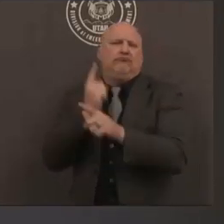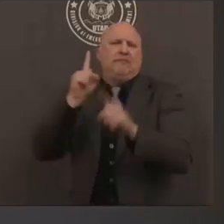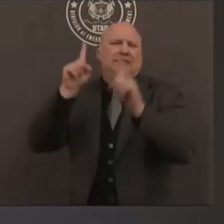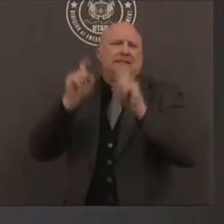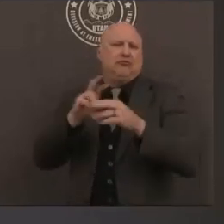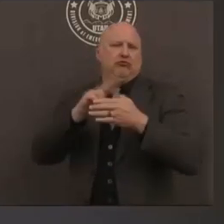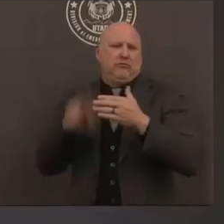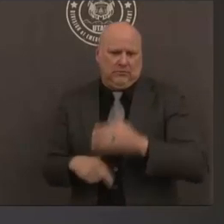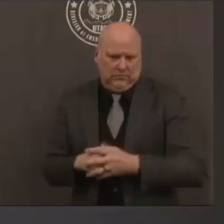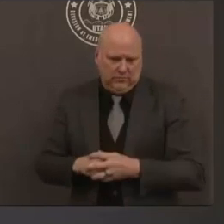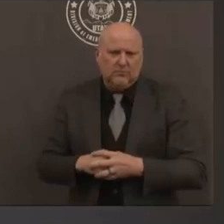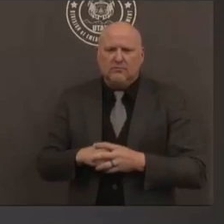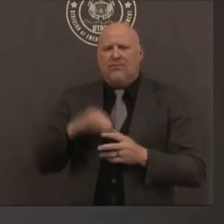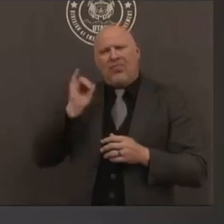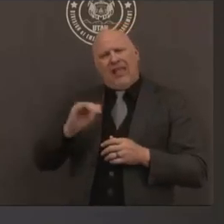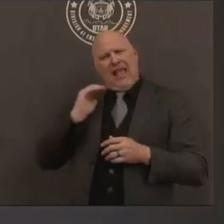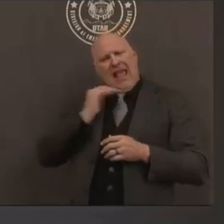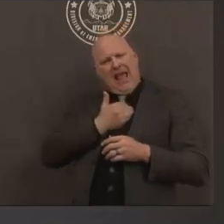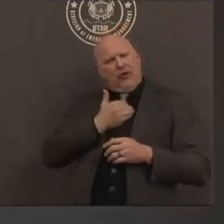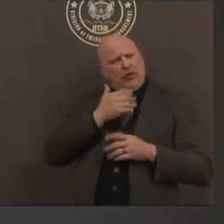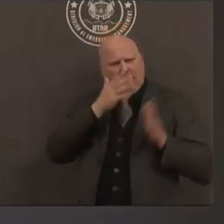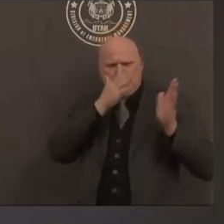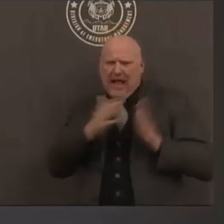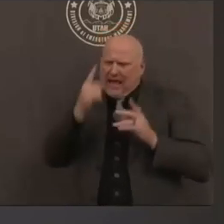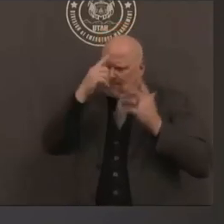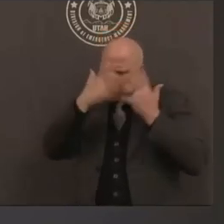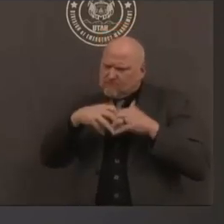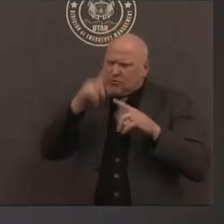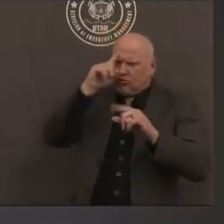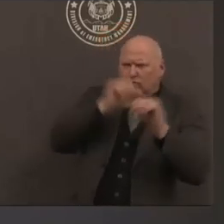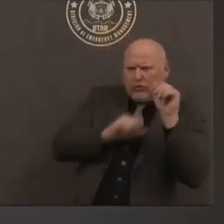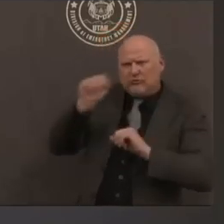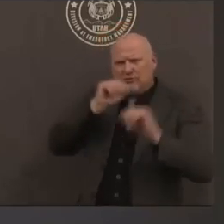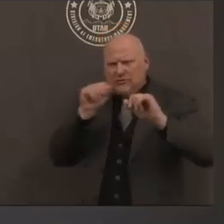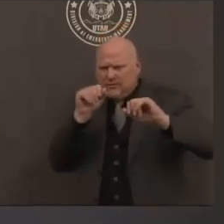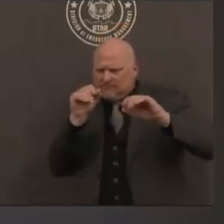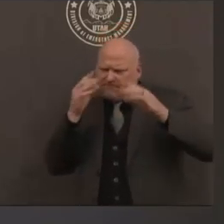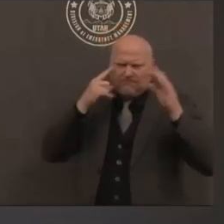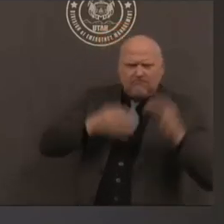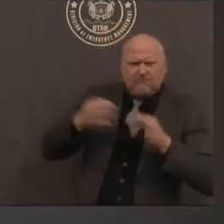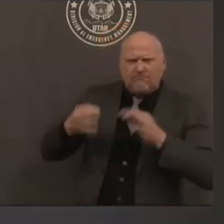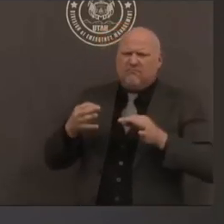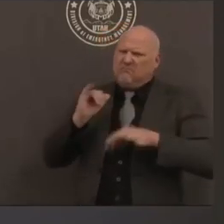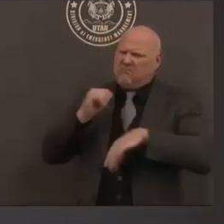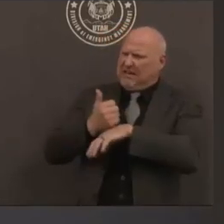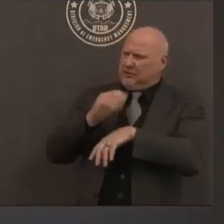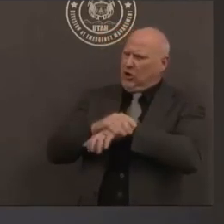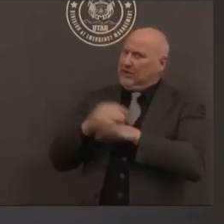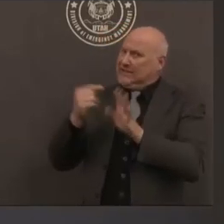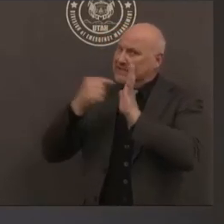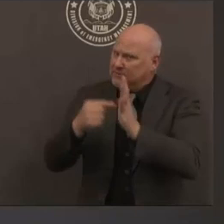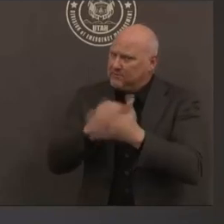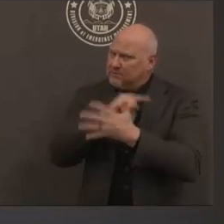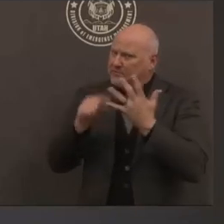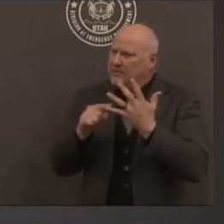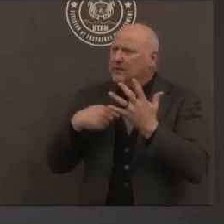so that again we understand the results and how to apply them to policy and intervention and just one quick follow-up uh when i reached